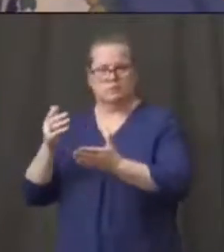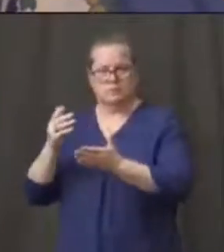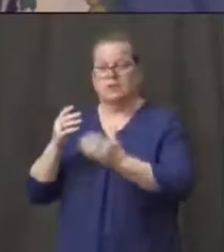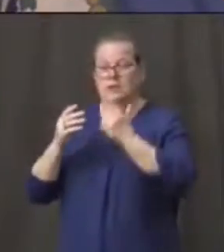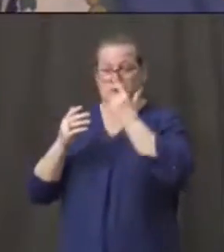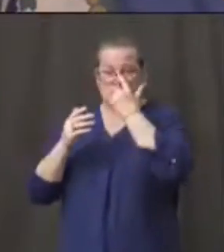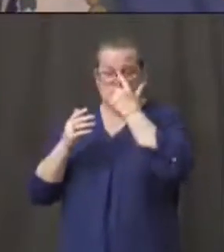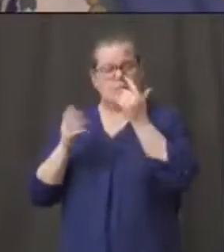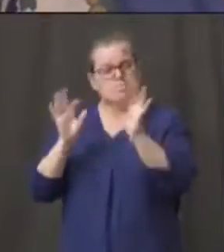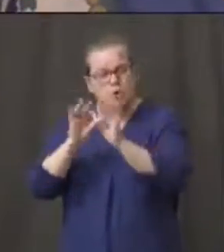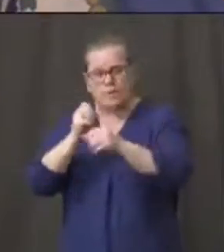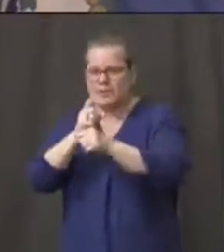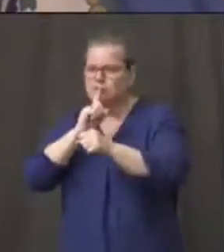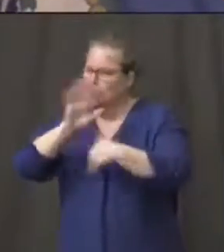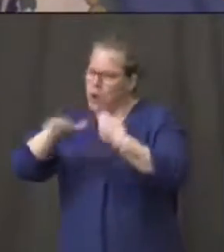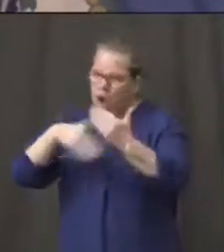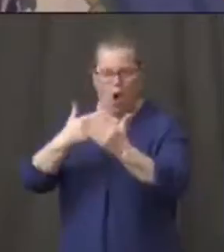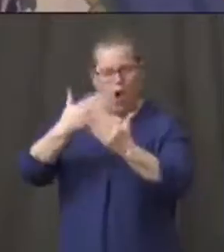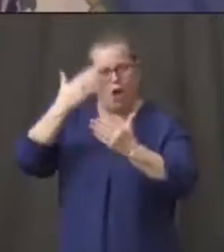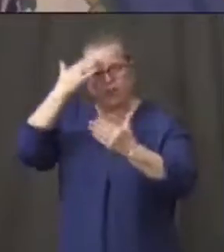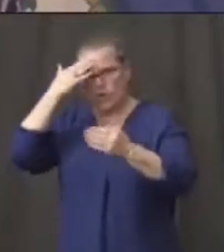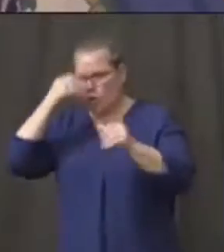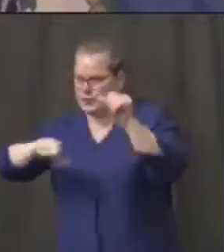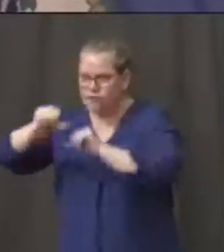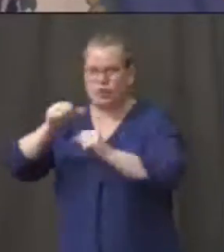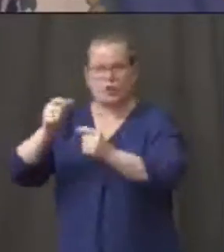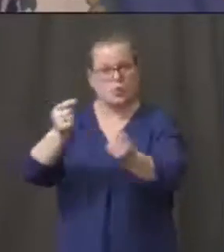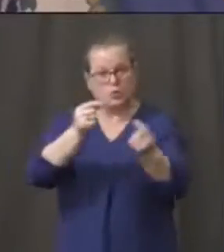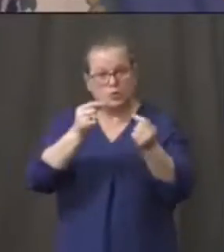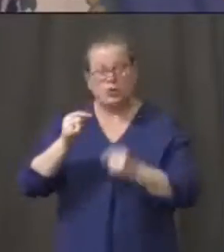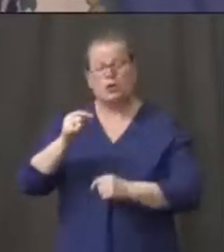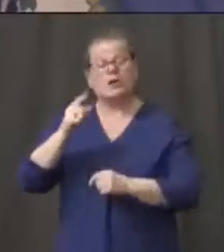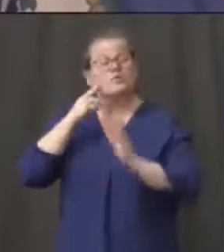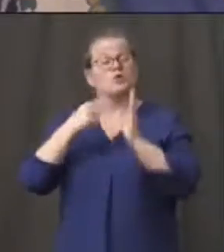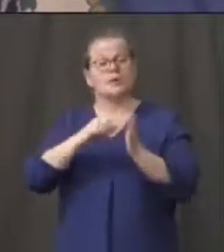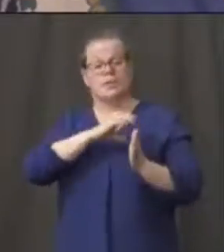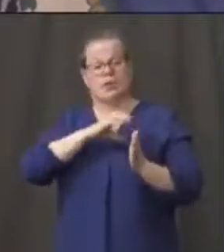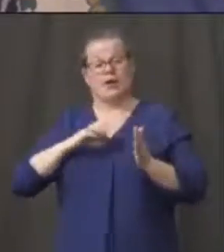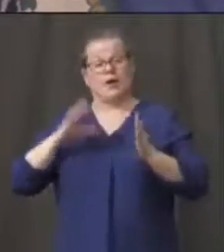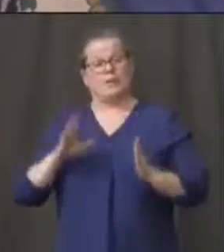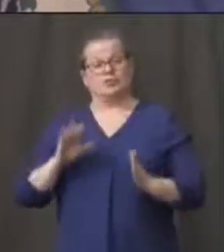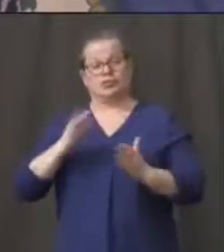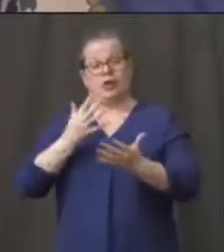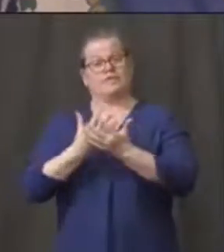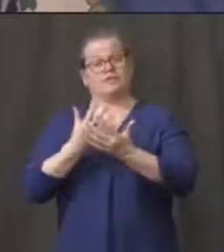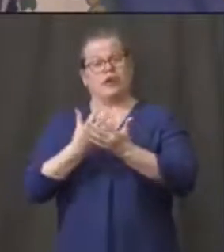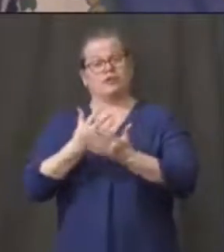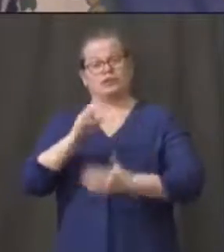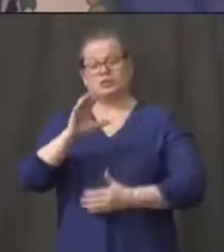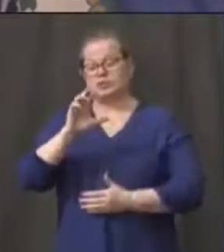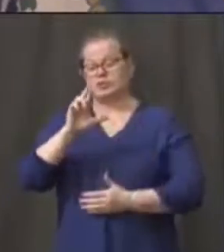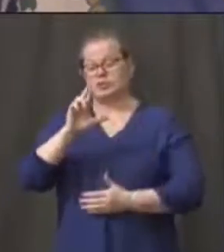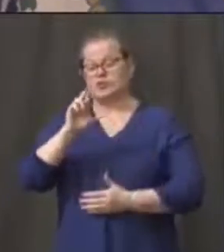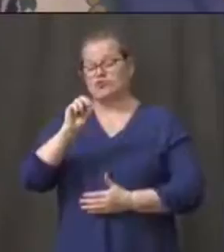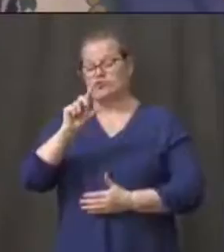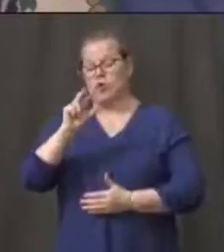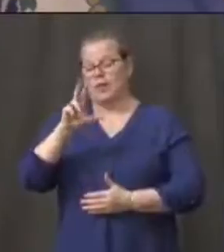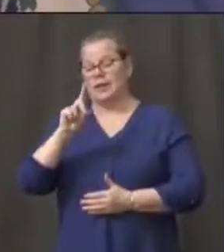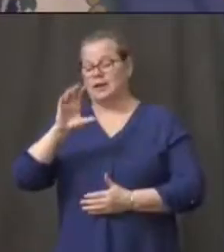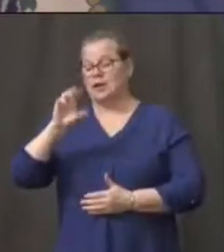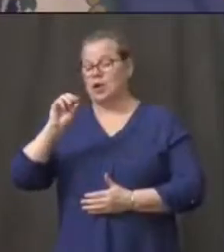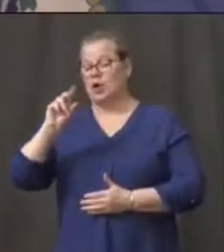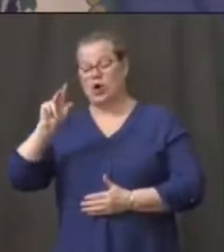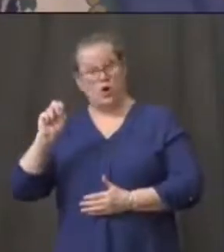exactly what we're doing. I can tell you that Roland Cook, our commissioner of corrections, was on with, you know, I think most of the